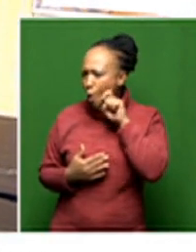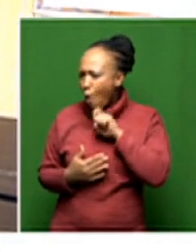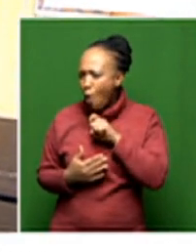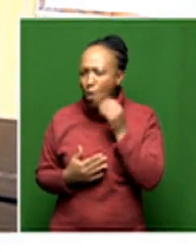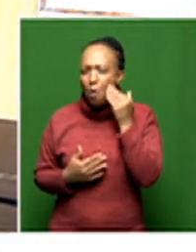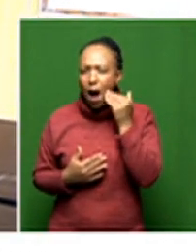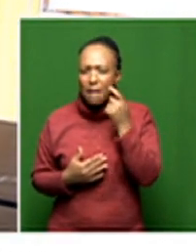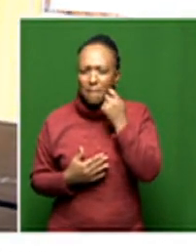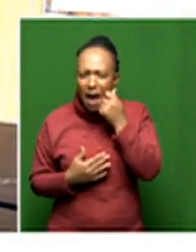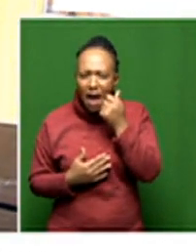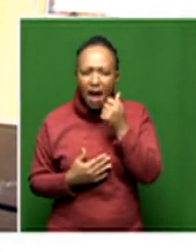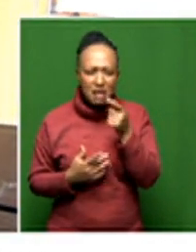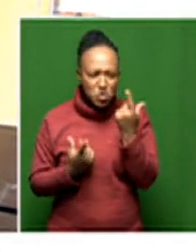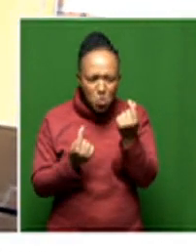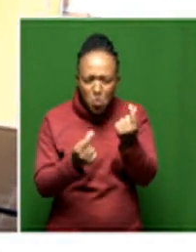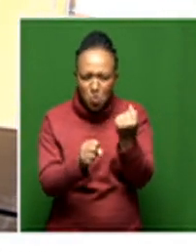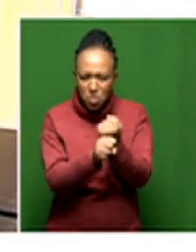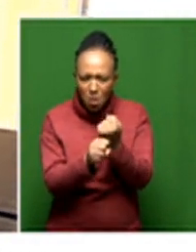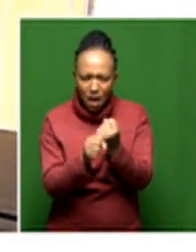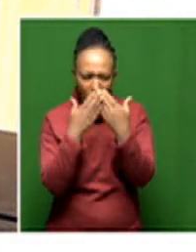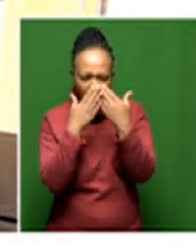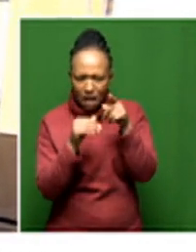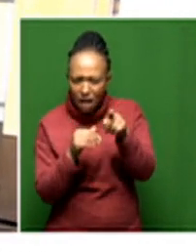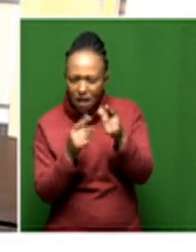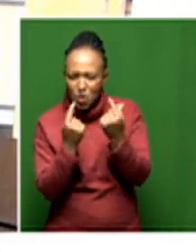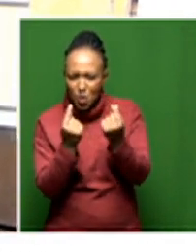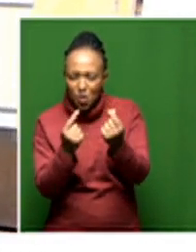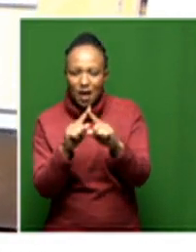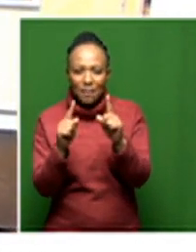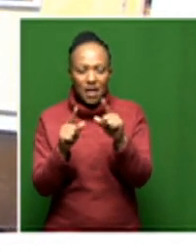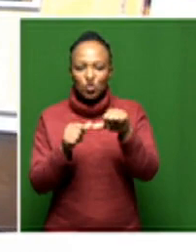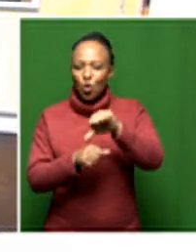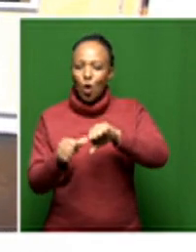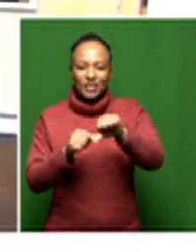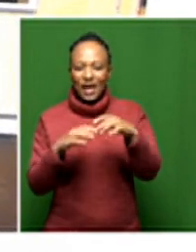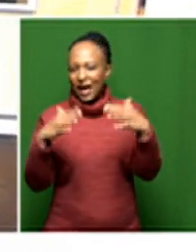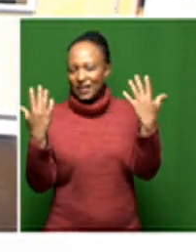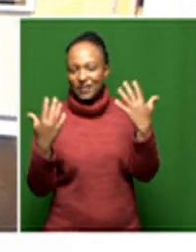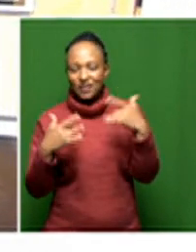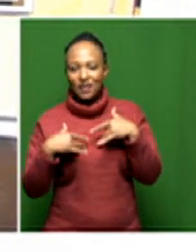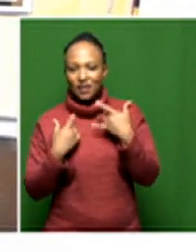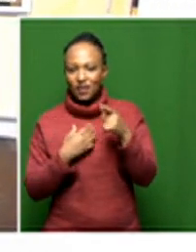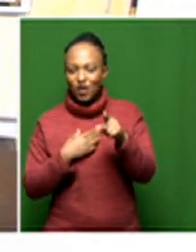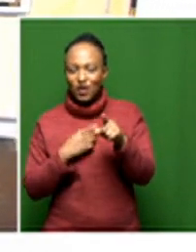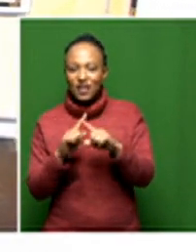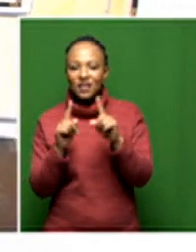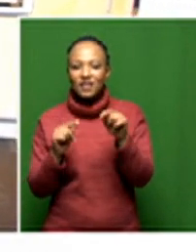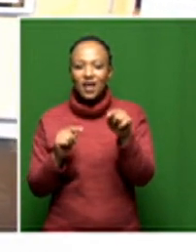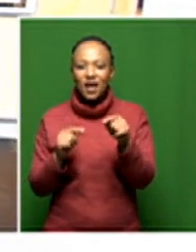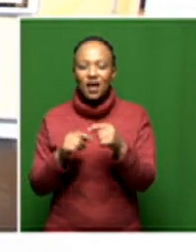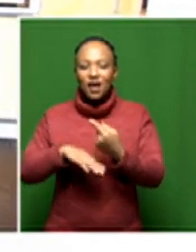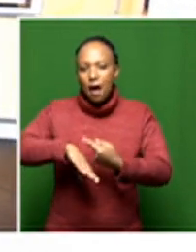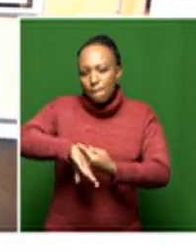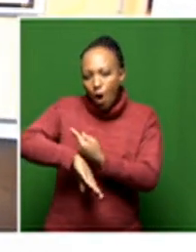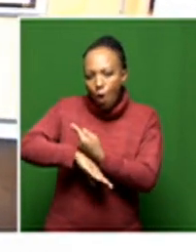men you know um who don't really uh socialize much you know care more for the bones